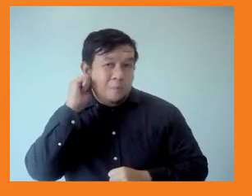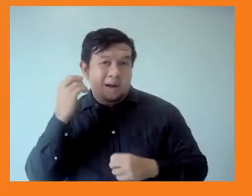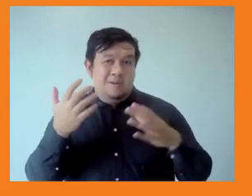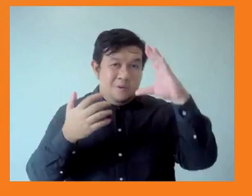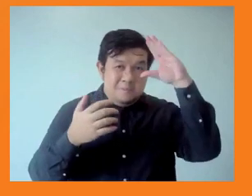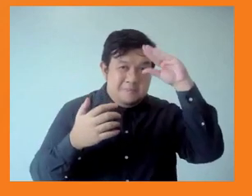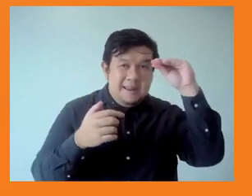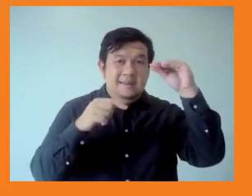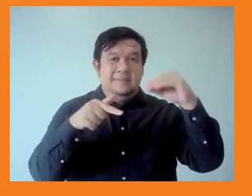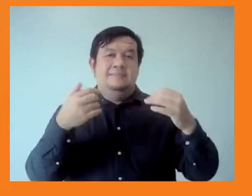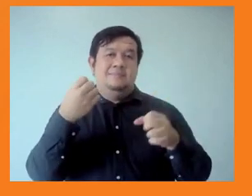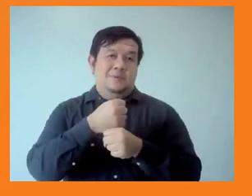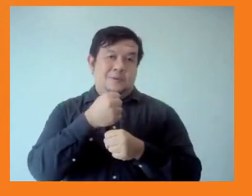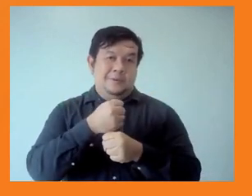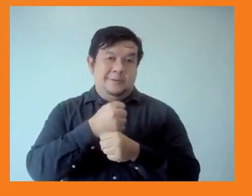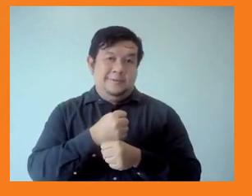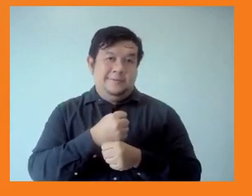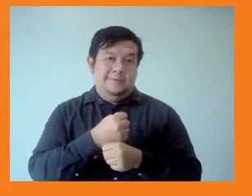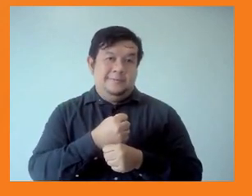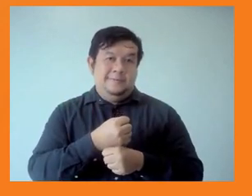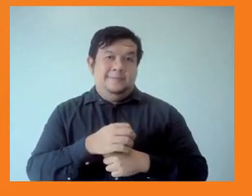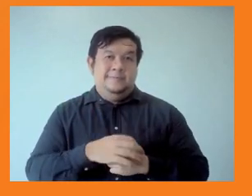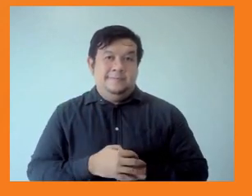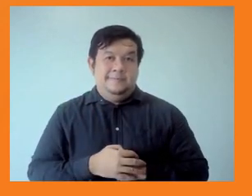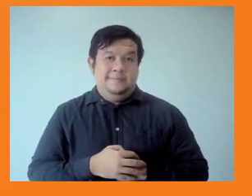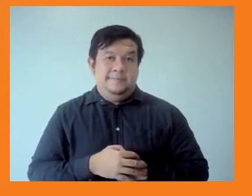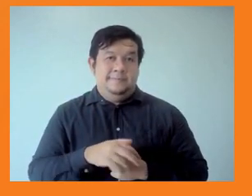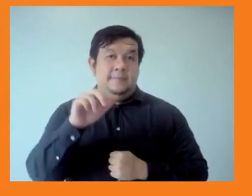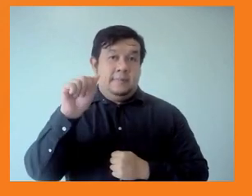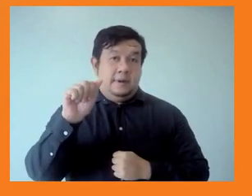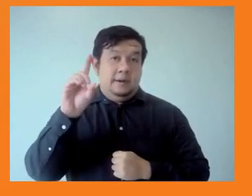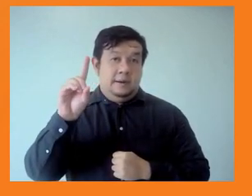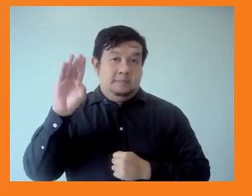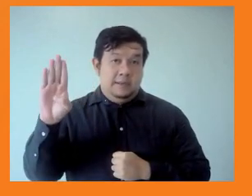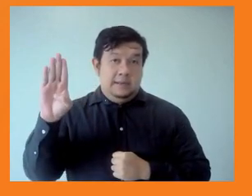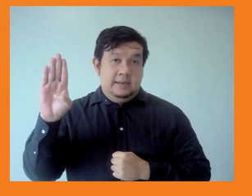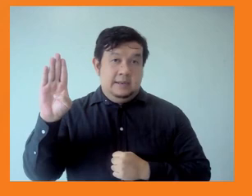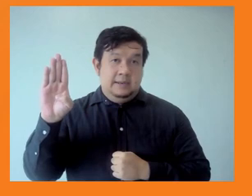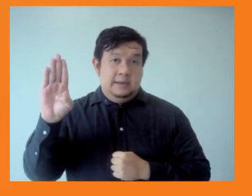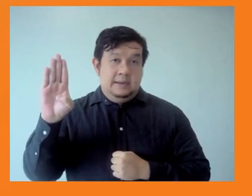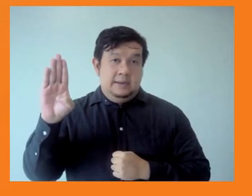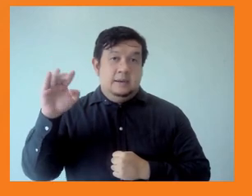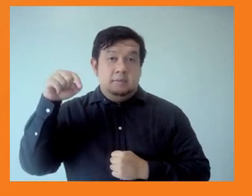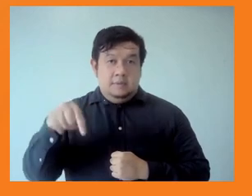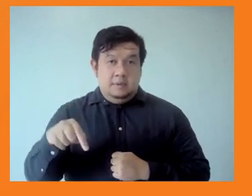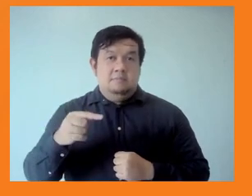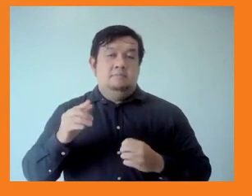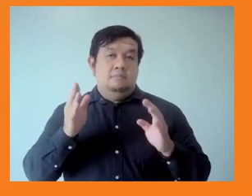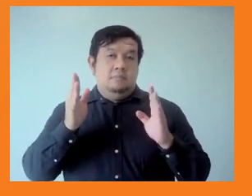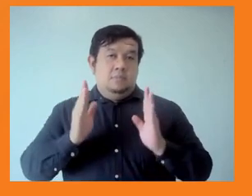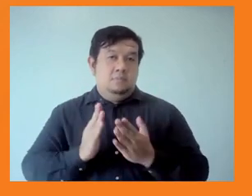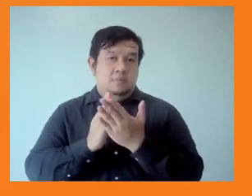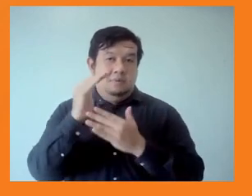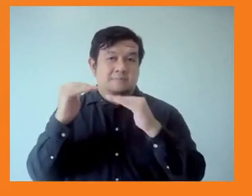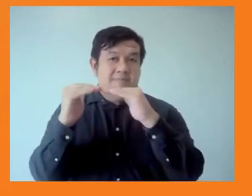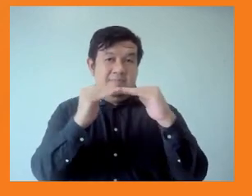For the ADB, as was said at the beginning of this, the whole issue of inequality is at the centre of the ADB's Strategy 2030, and if